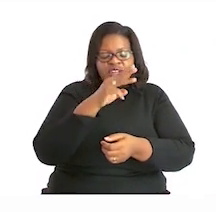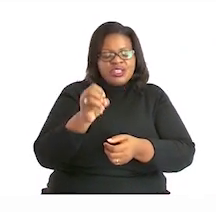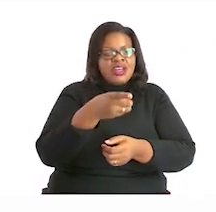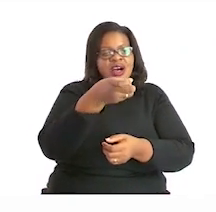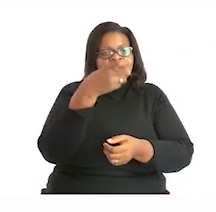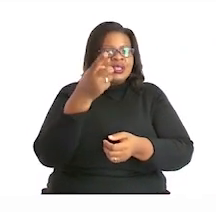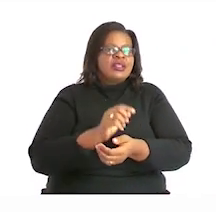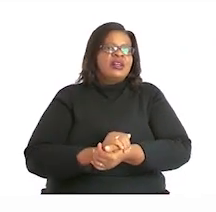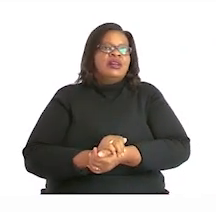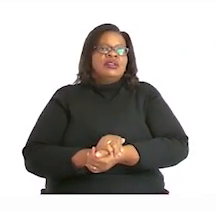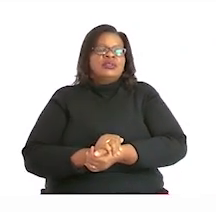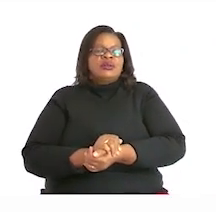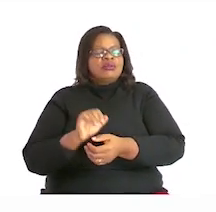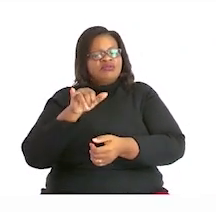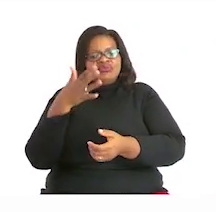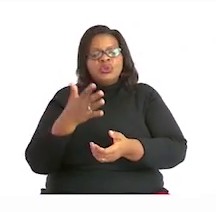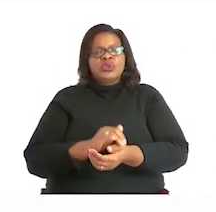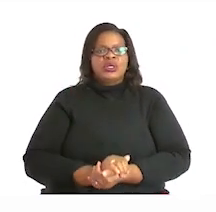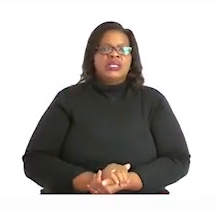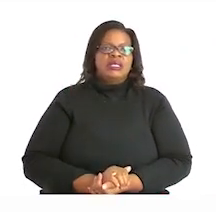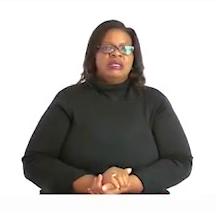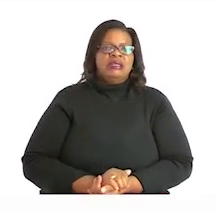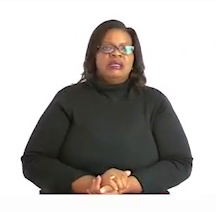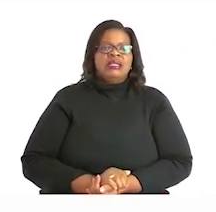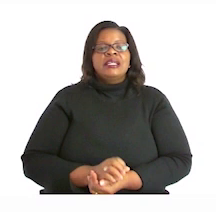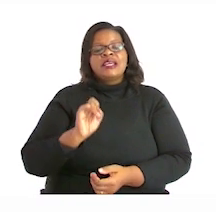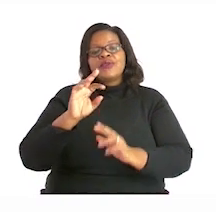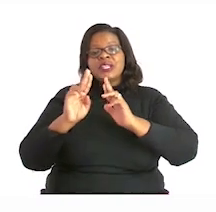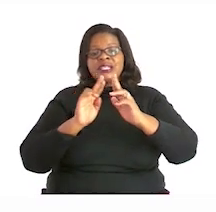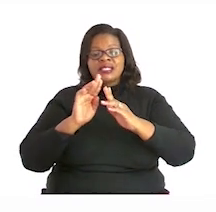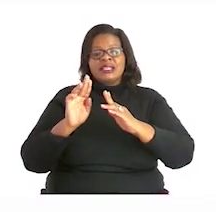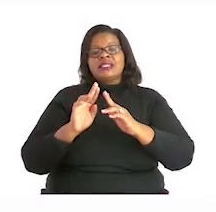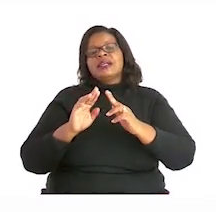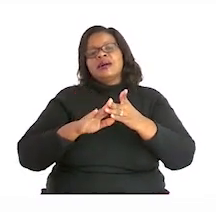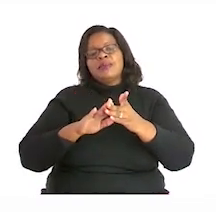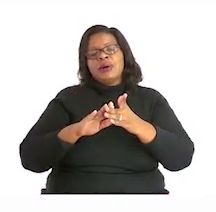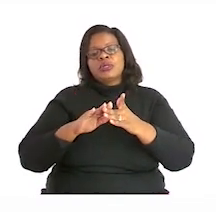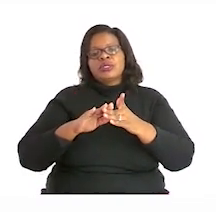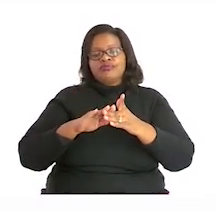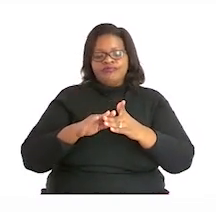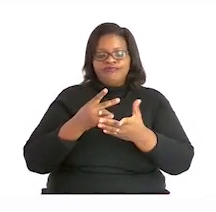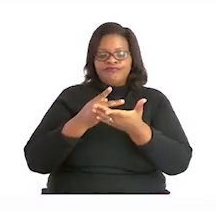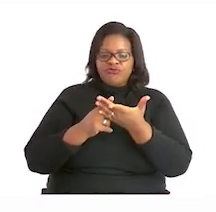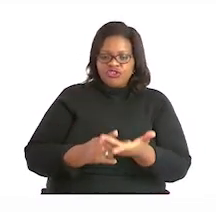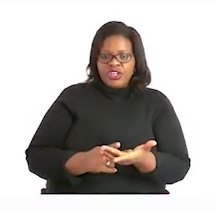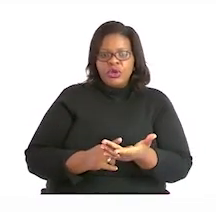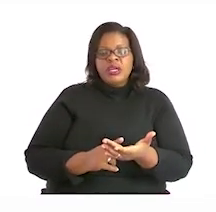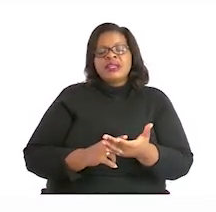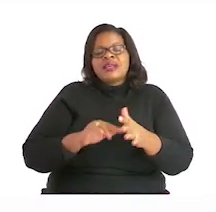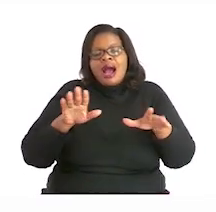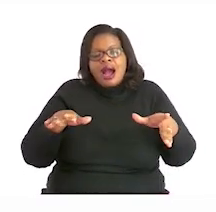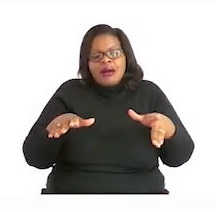when we talk about value, we talk about how much the digit is worth. So, please, guys,